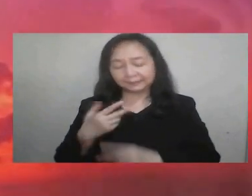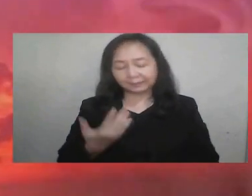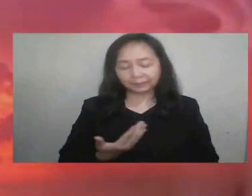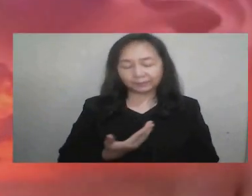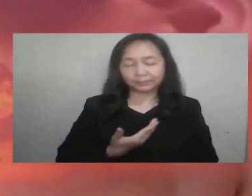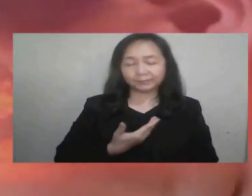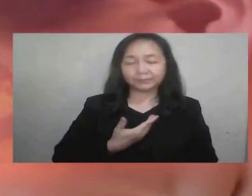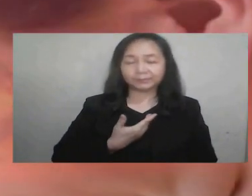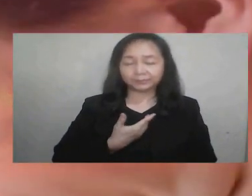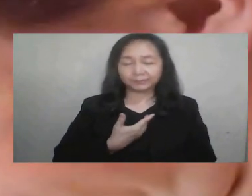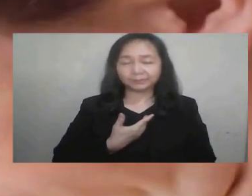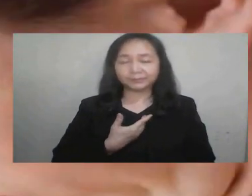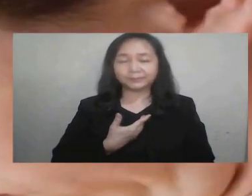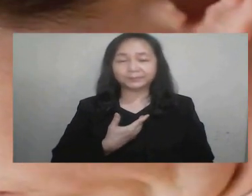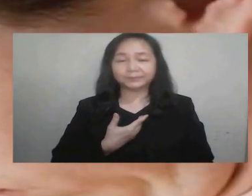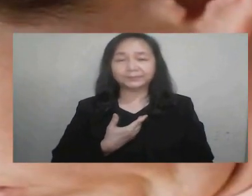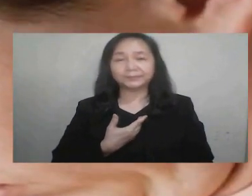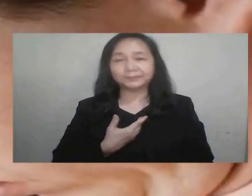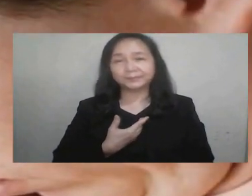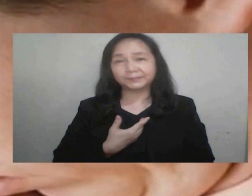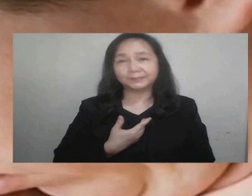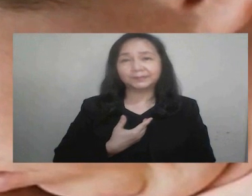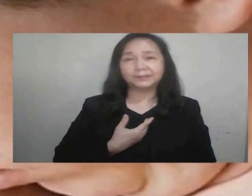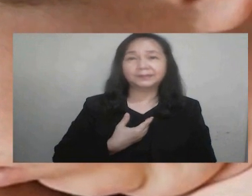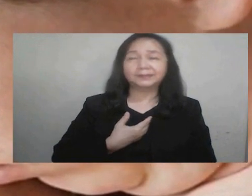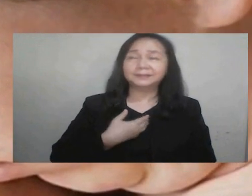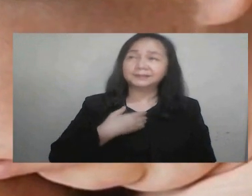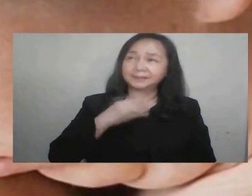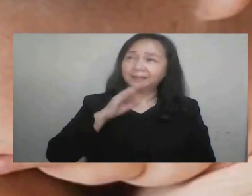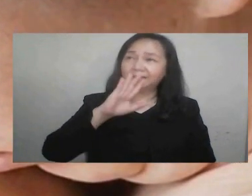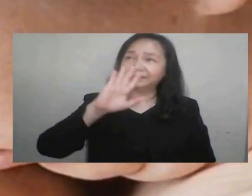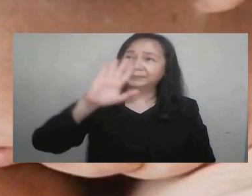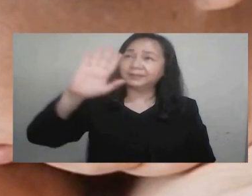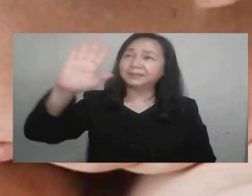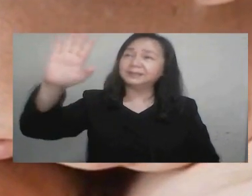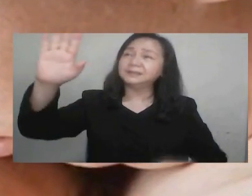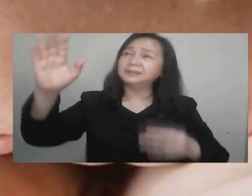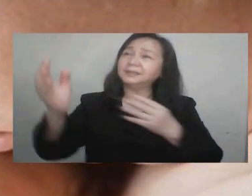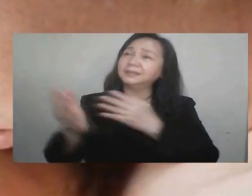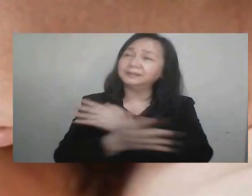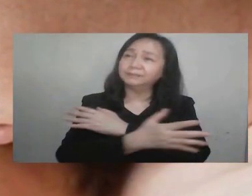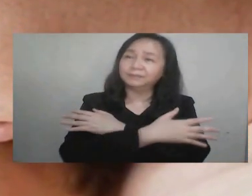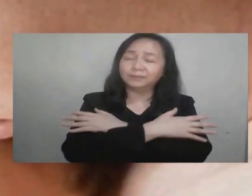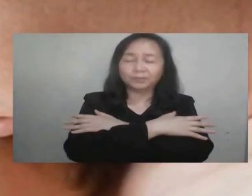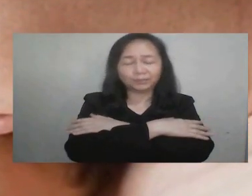Nangunin ako sa